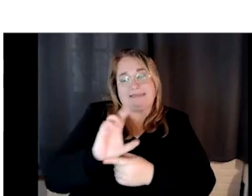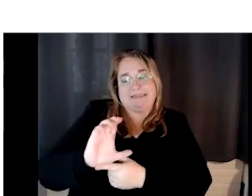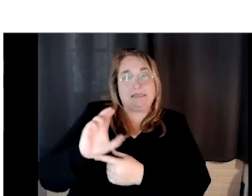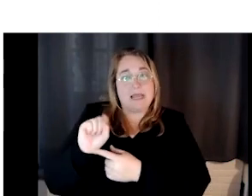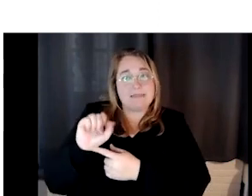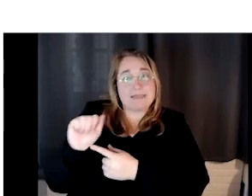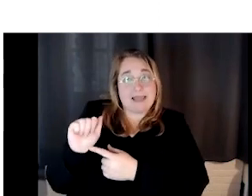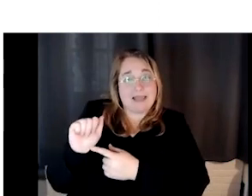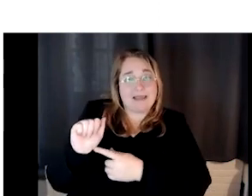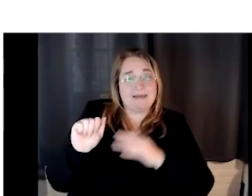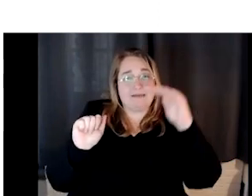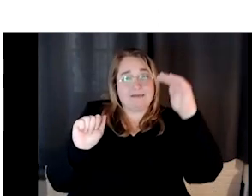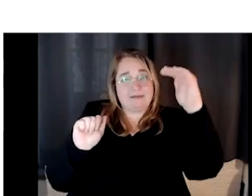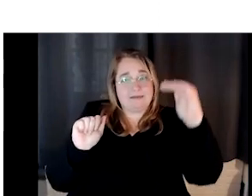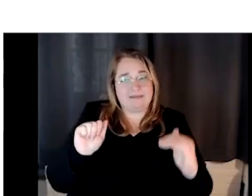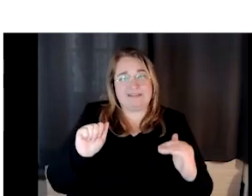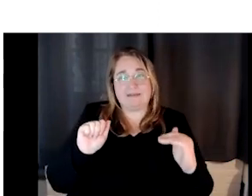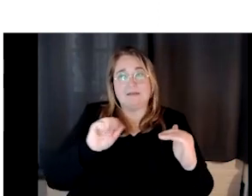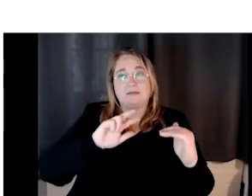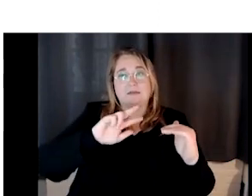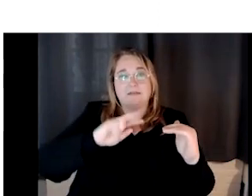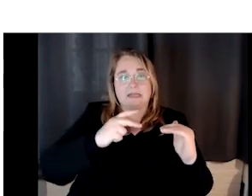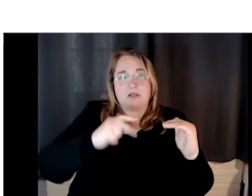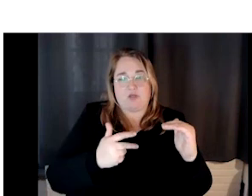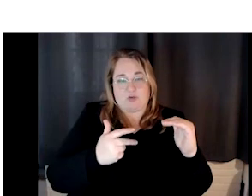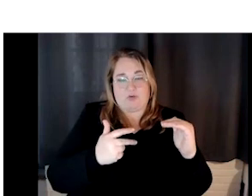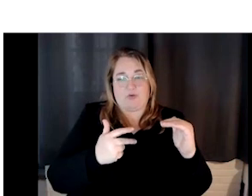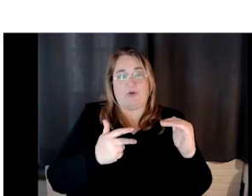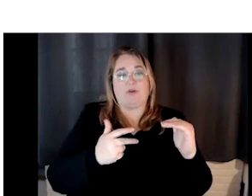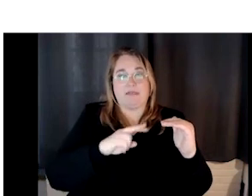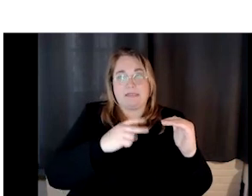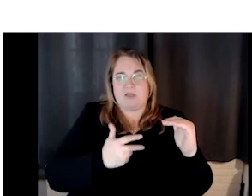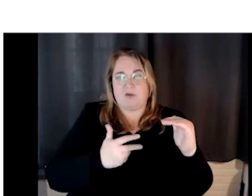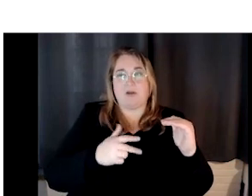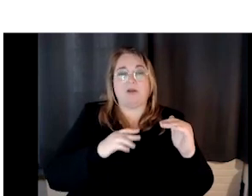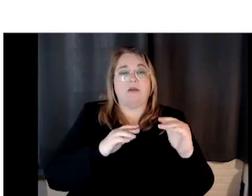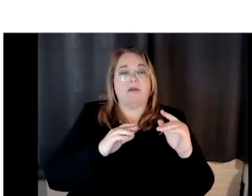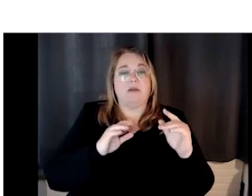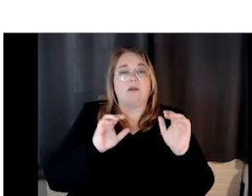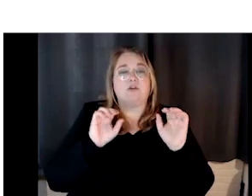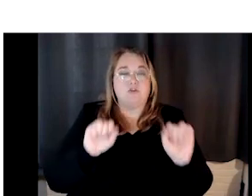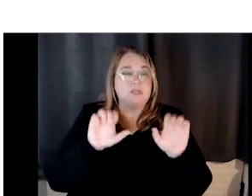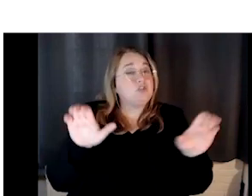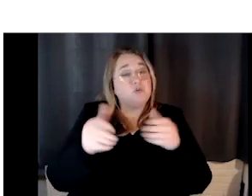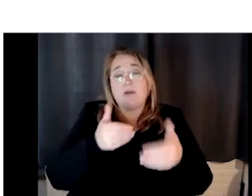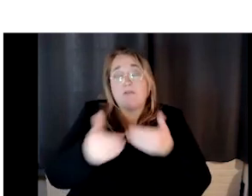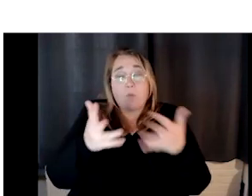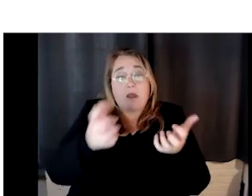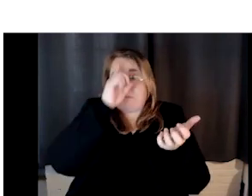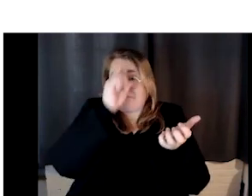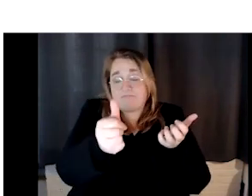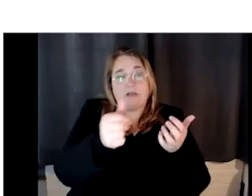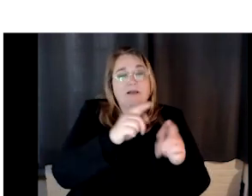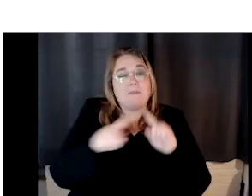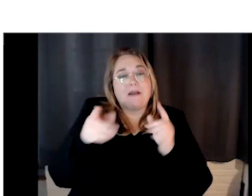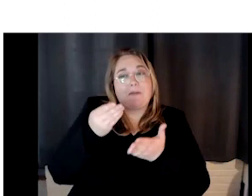the, um, second and third combined. Um, you can do whatever you want with it, but you cannot make money off of it and you have to share it with